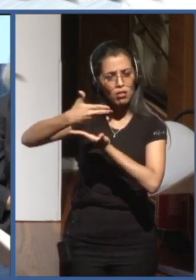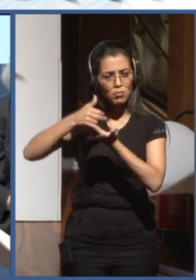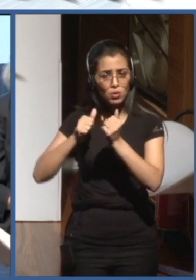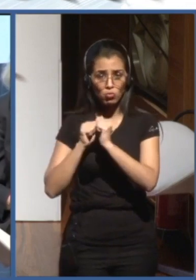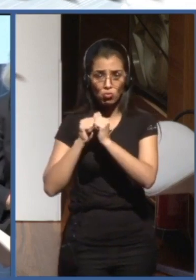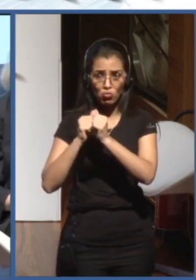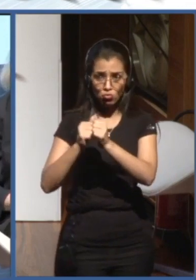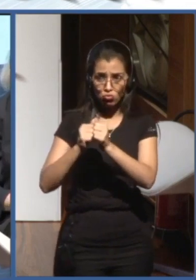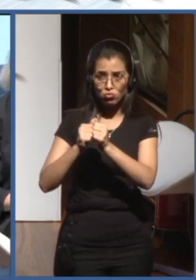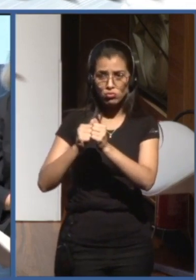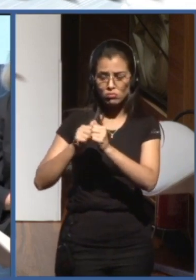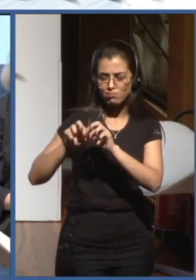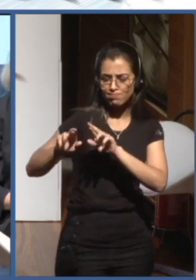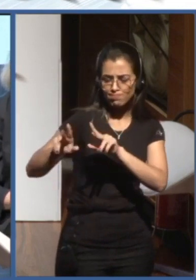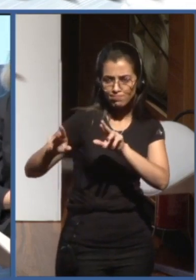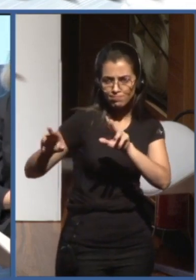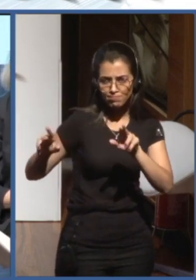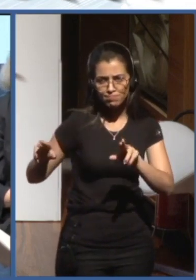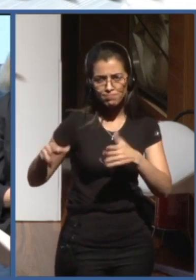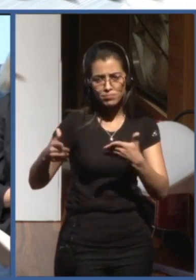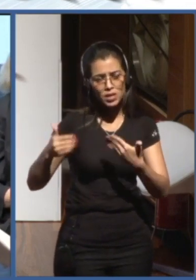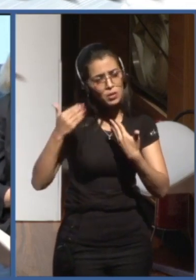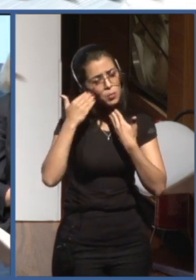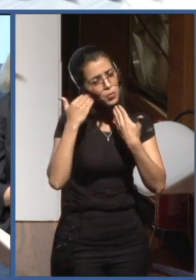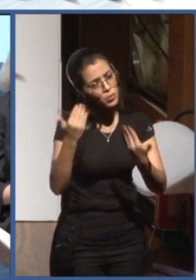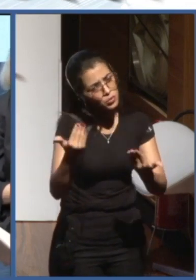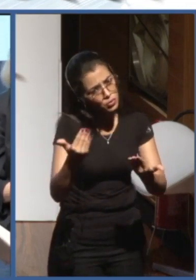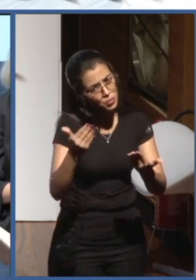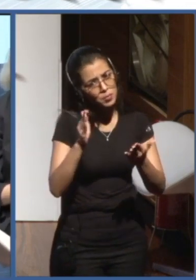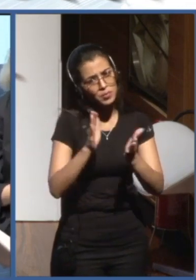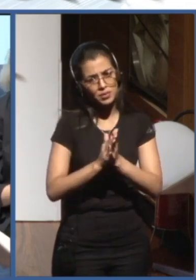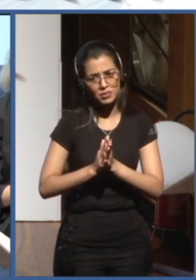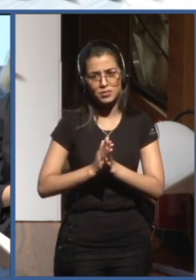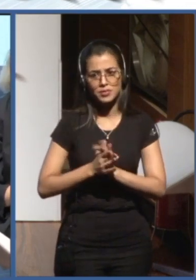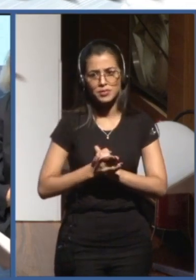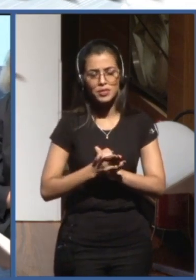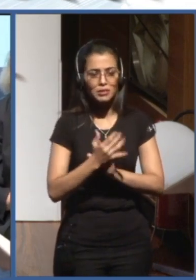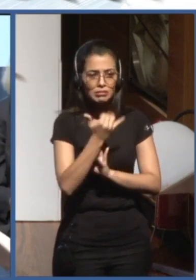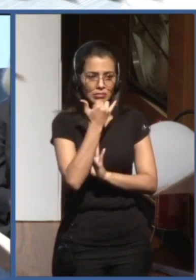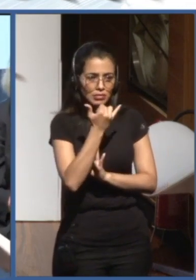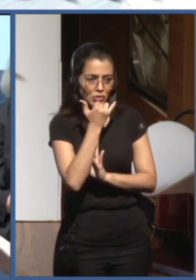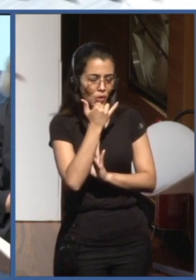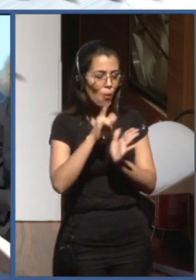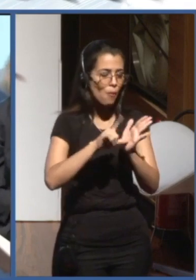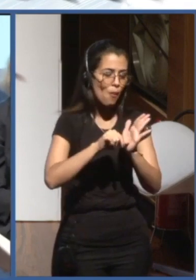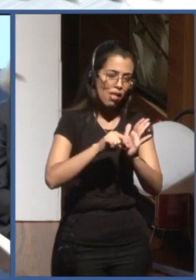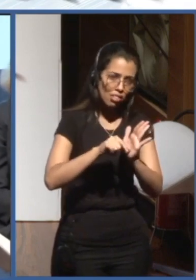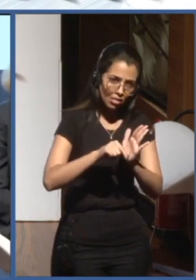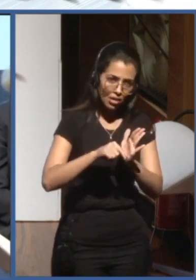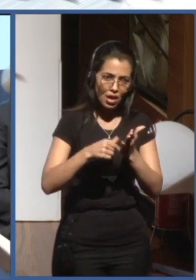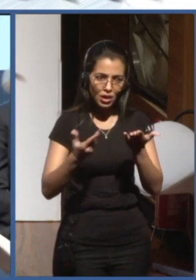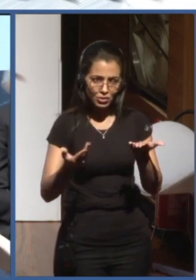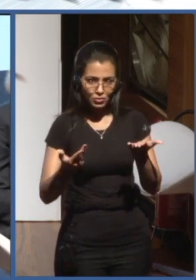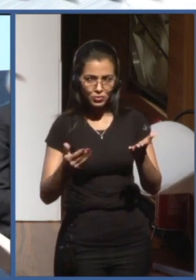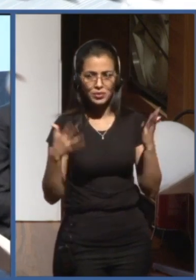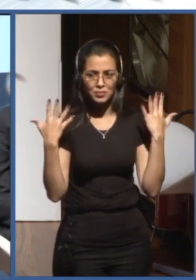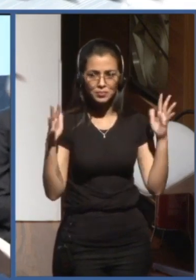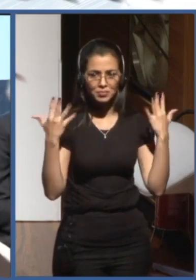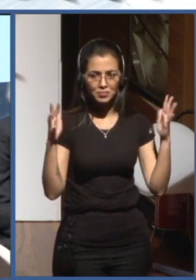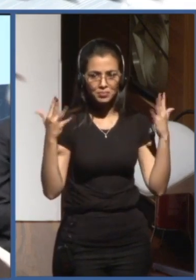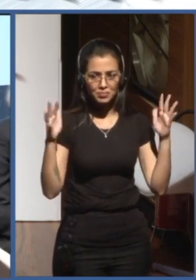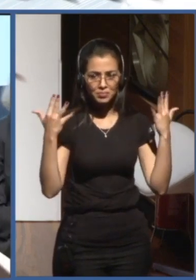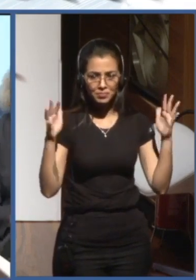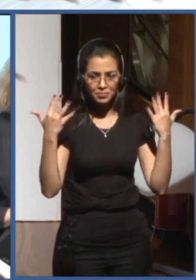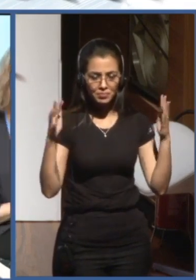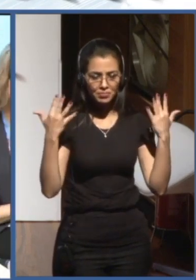objectives are the same with the sdgs thank you very much i'm sorry to be a little bit late because you know you know time is really ticking and thank